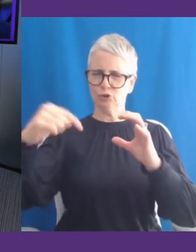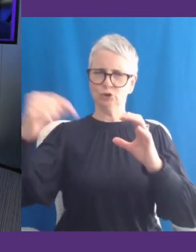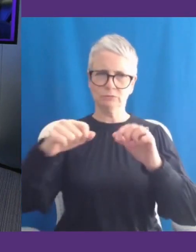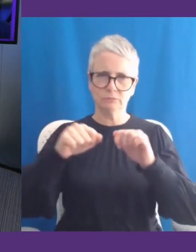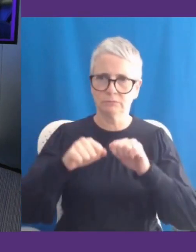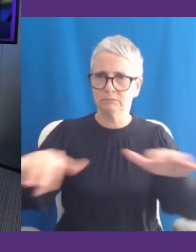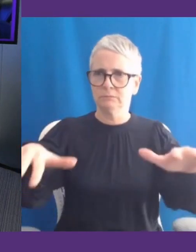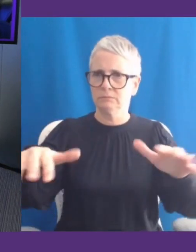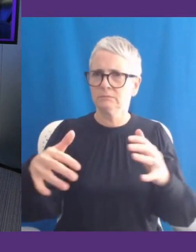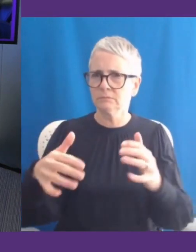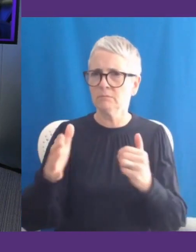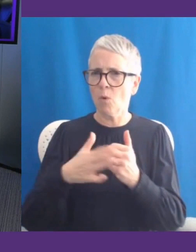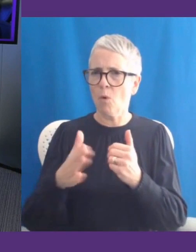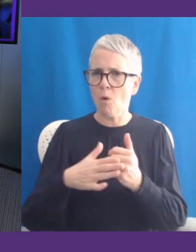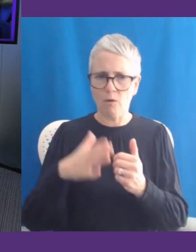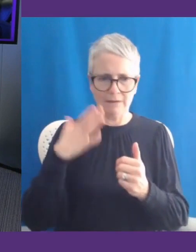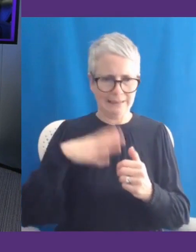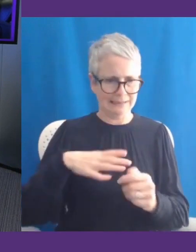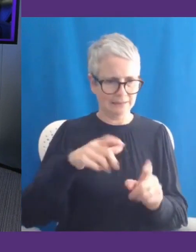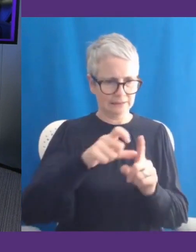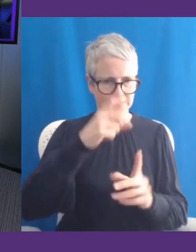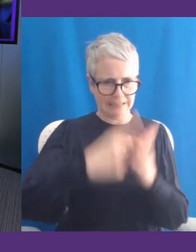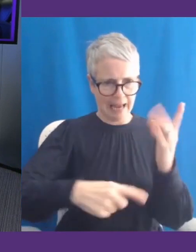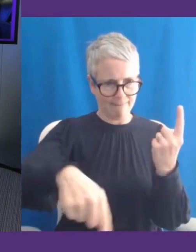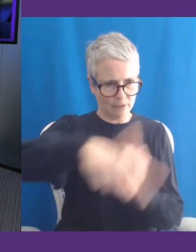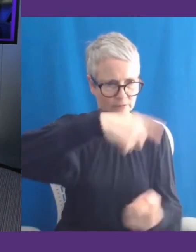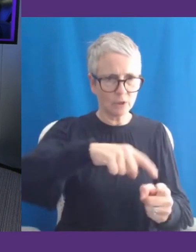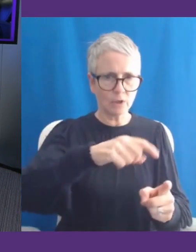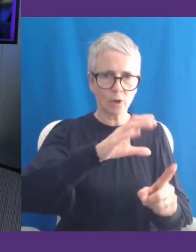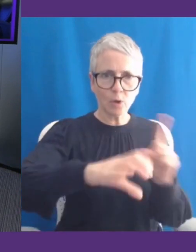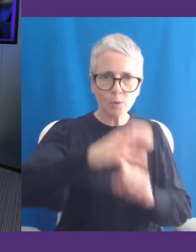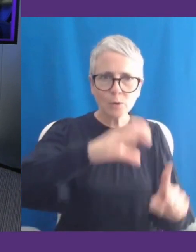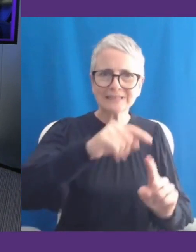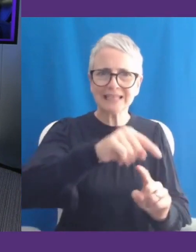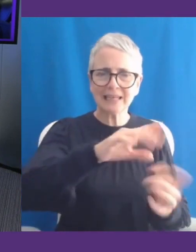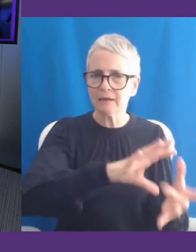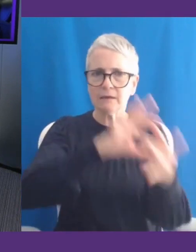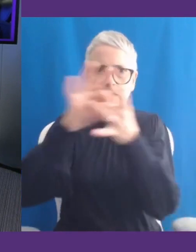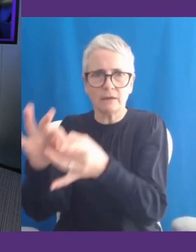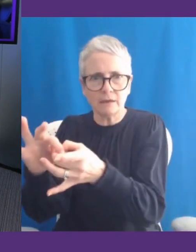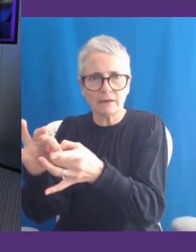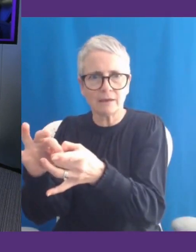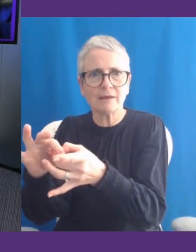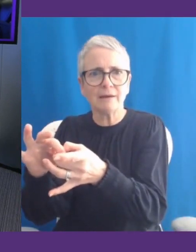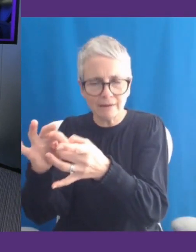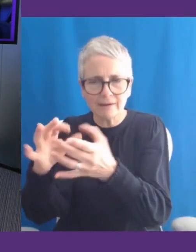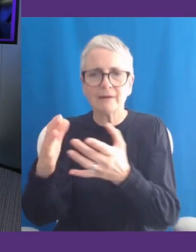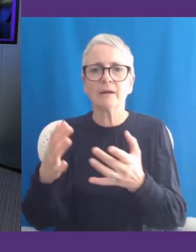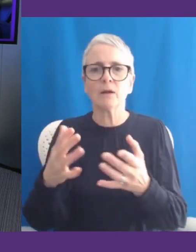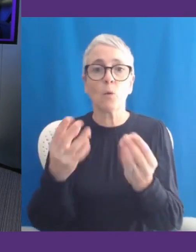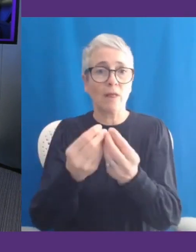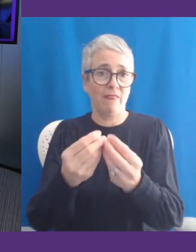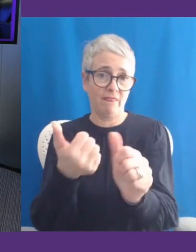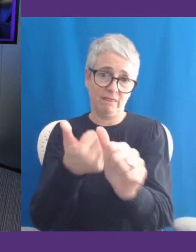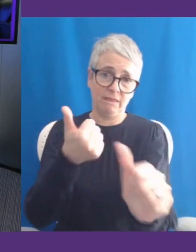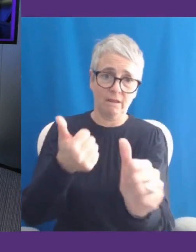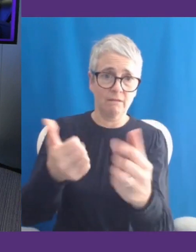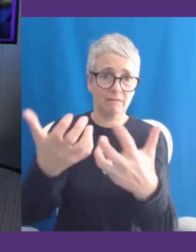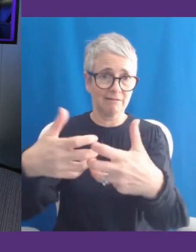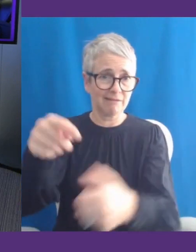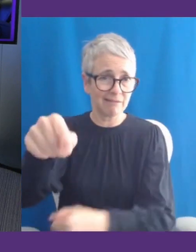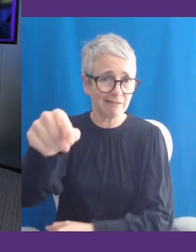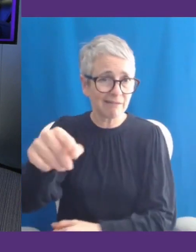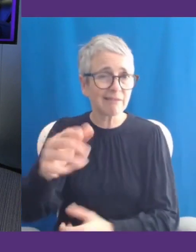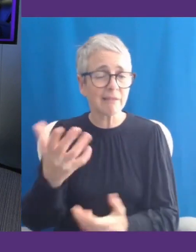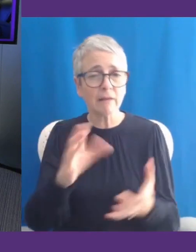people, their communities, new accessible technologies that are happening. So one prime example that we've seen a lot